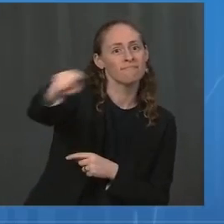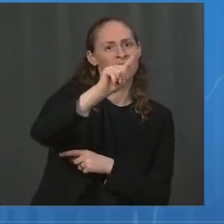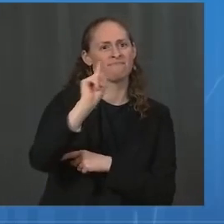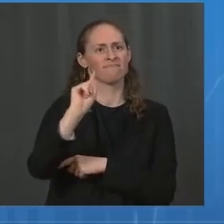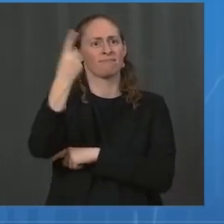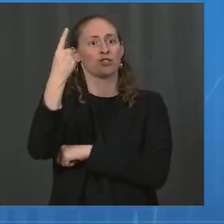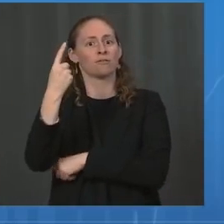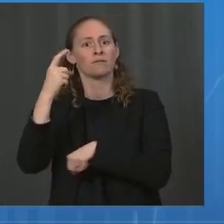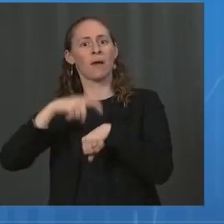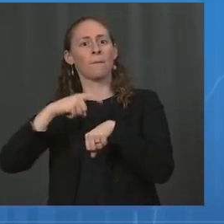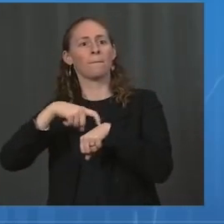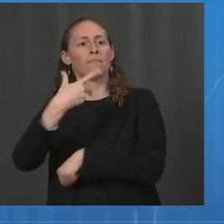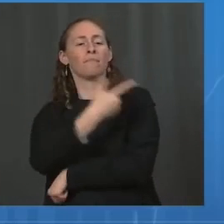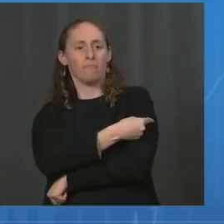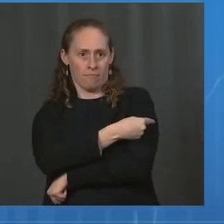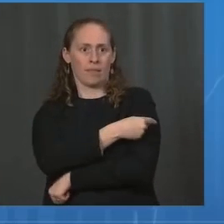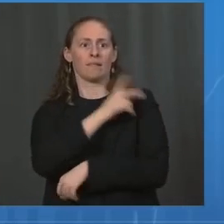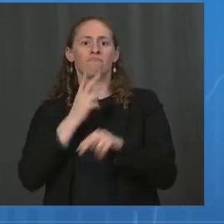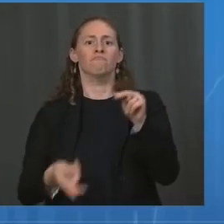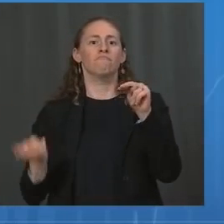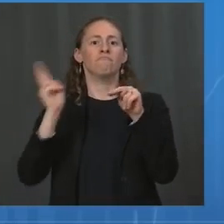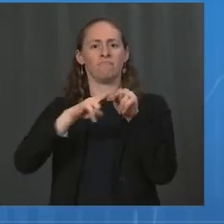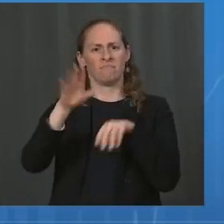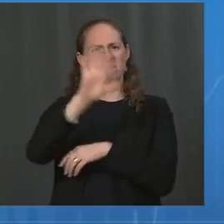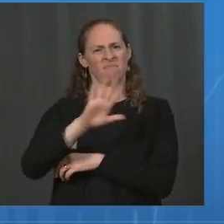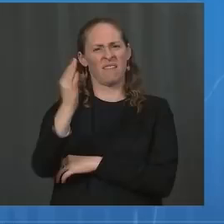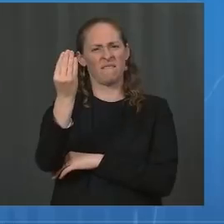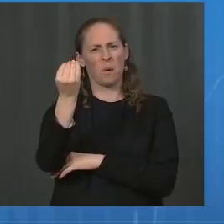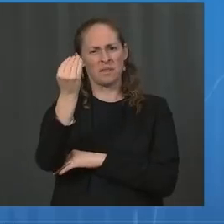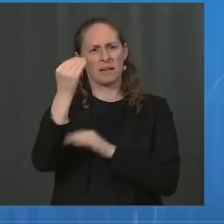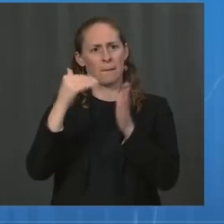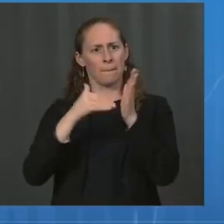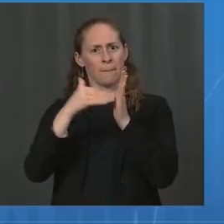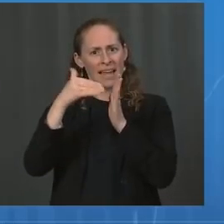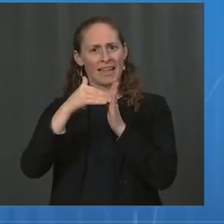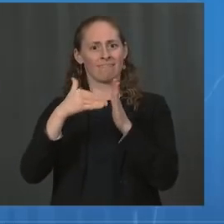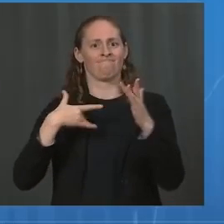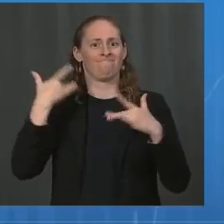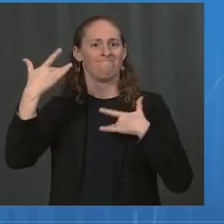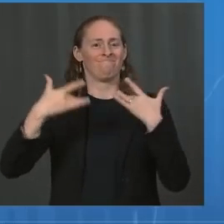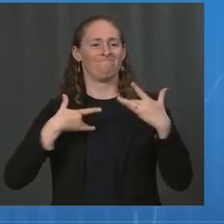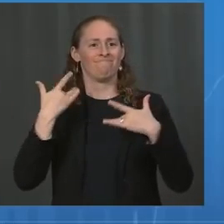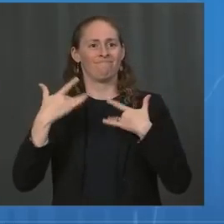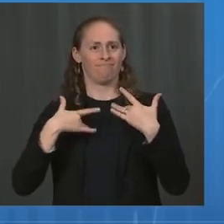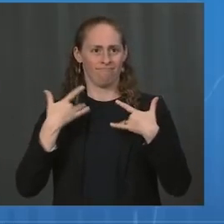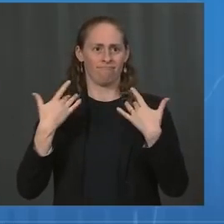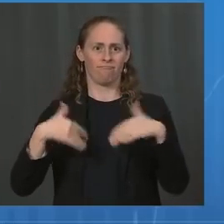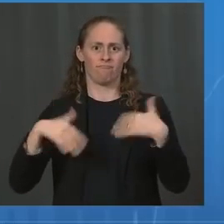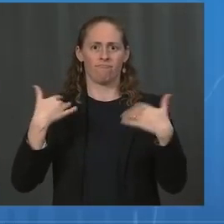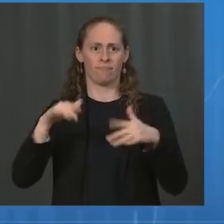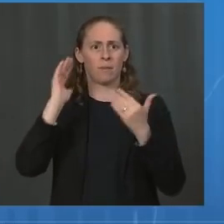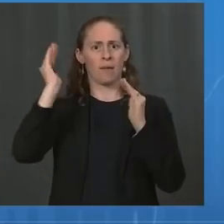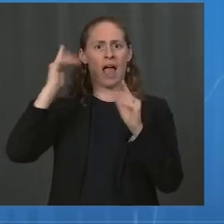That's almost 4 million more first shots in August compared to the prior month, July.